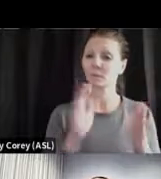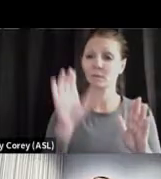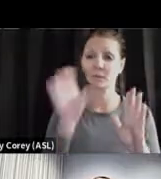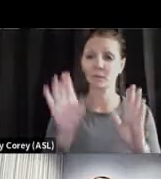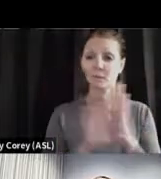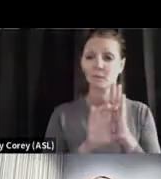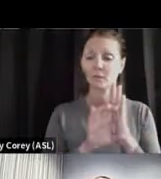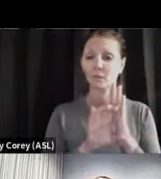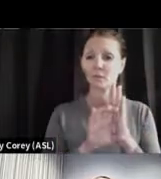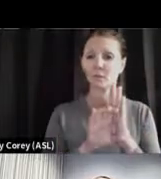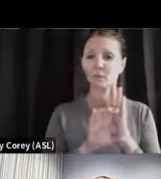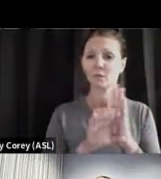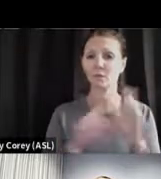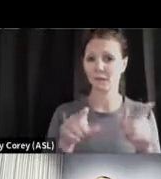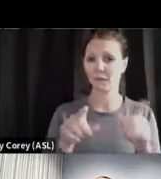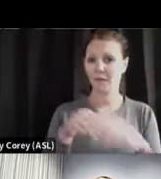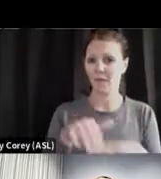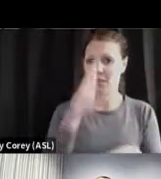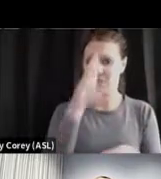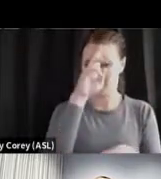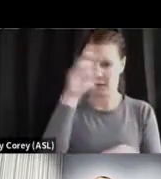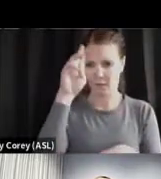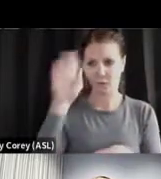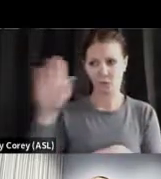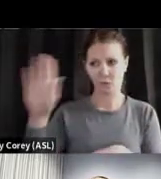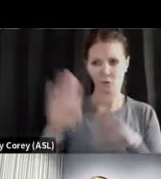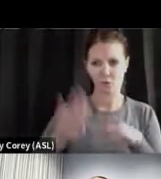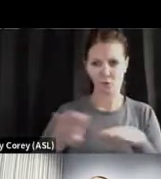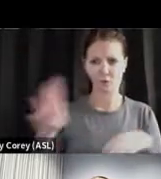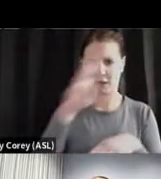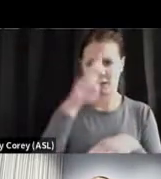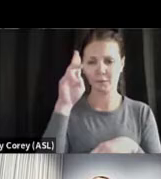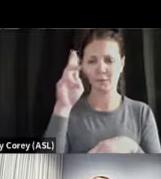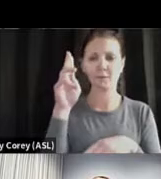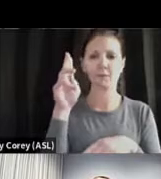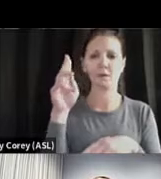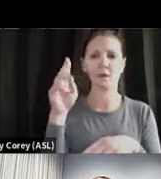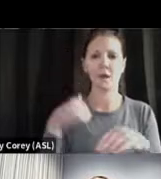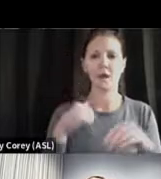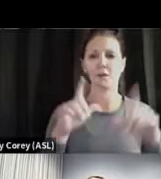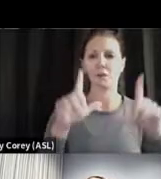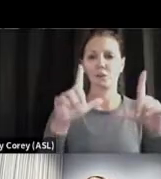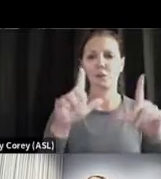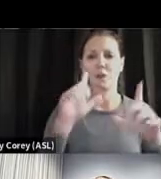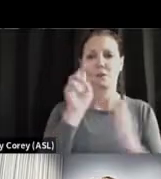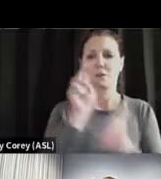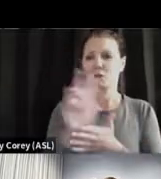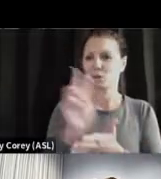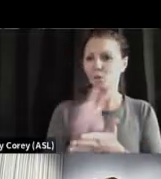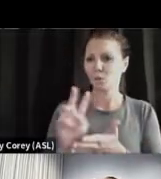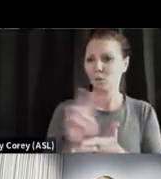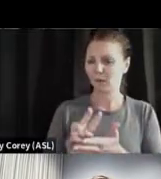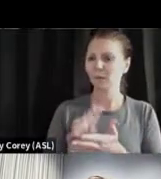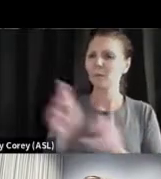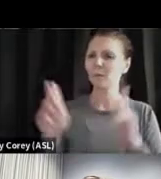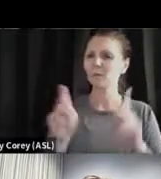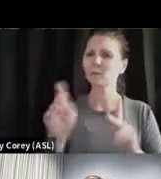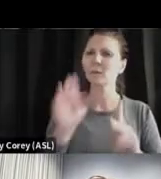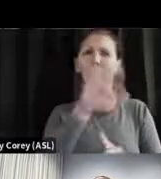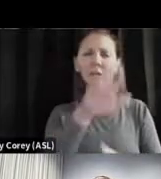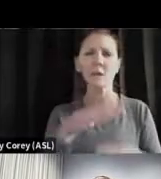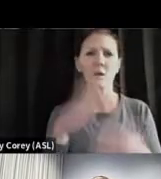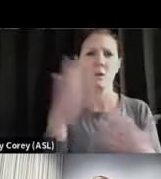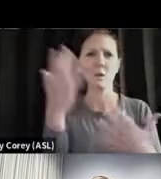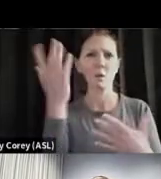I show this here in the hospital, at the Children's Hospital. We have town halls every other week. And people want to know where were we and where are we going?